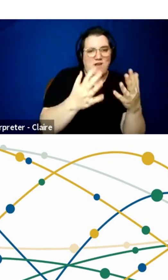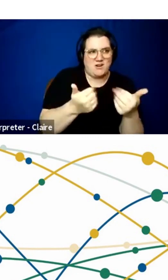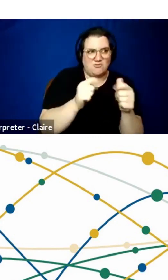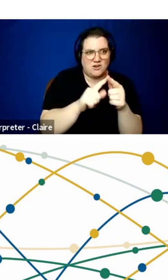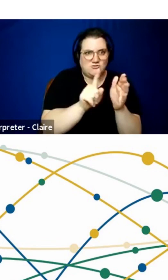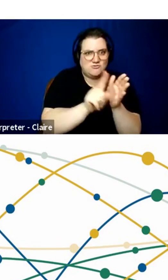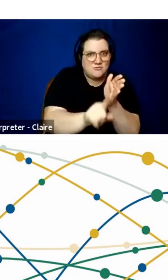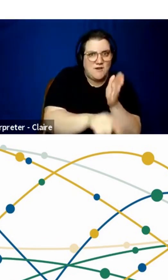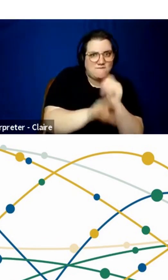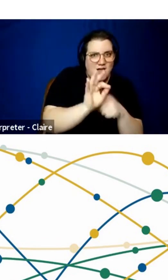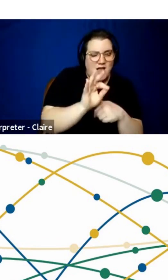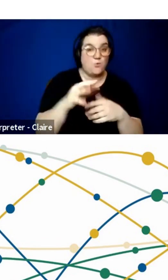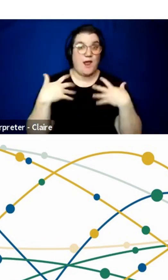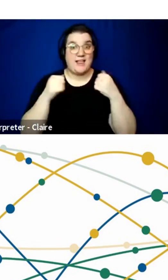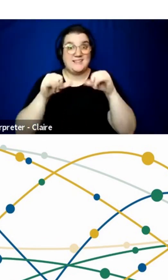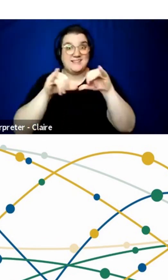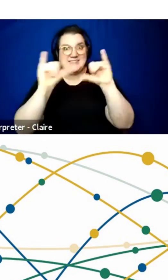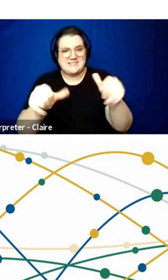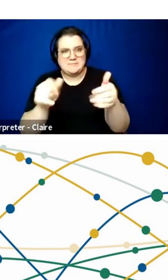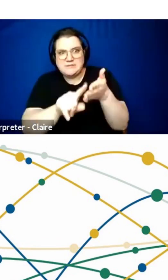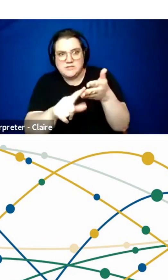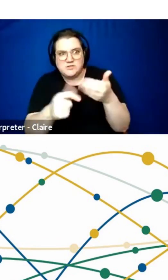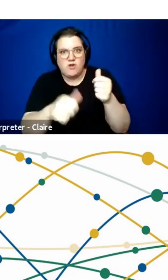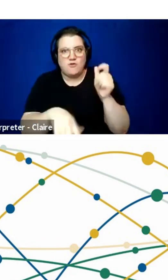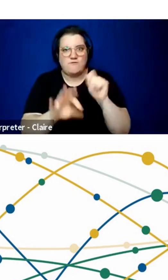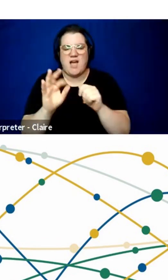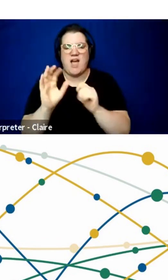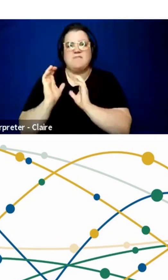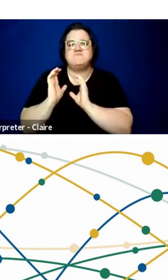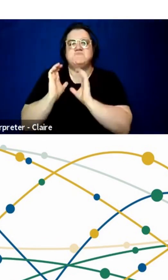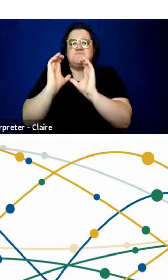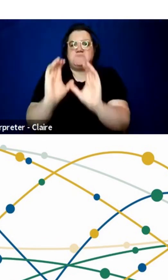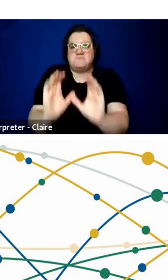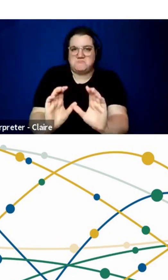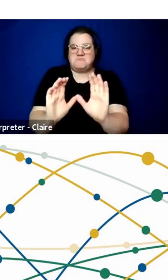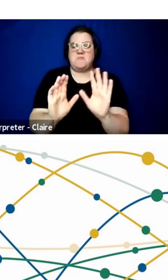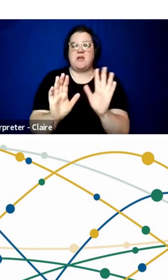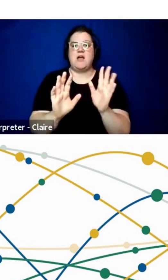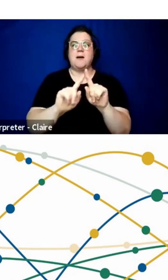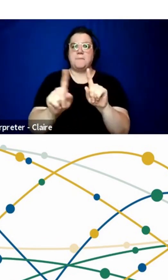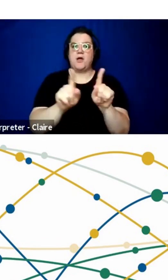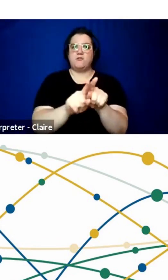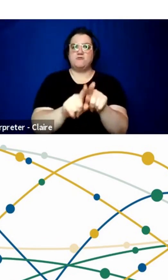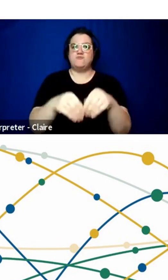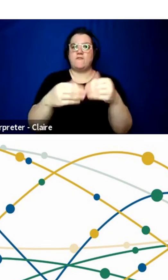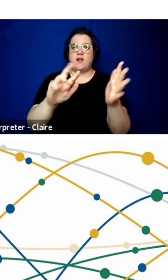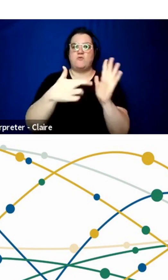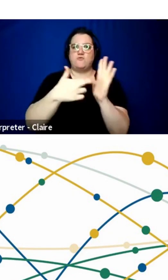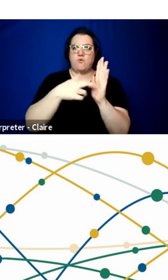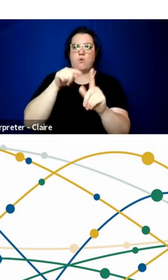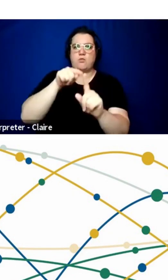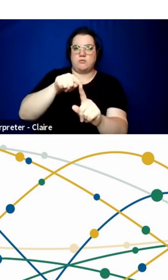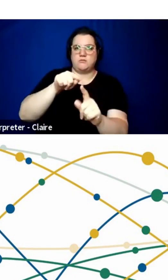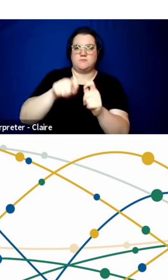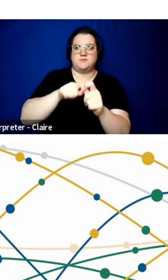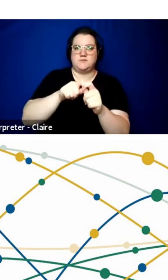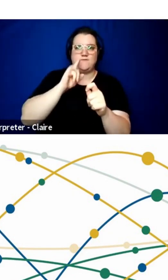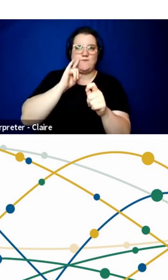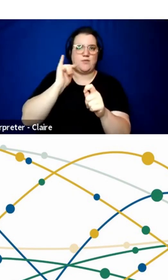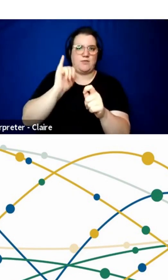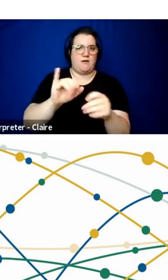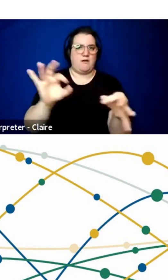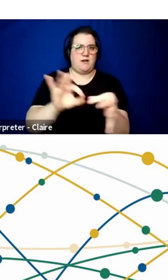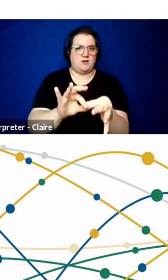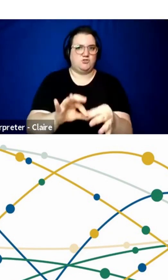system specifically trying to find it, but providing a role for specifically that connection.